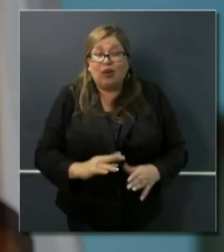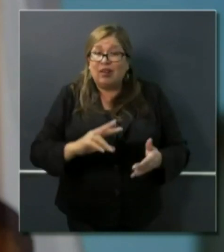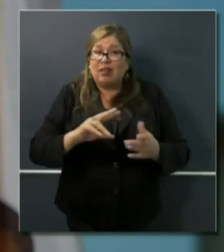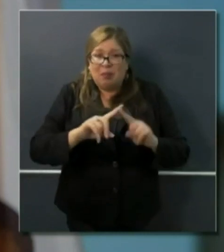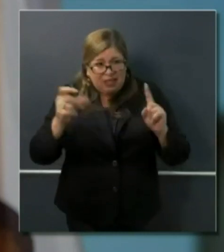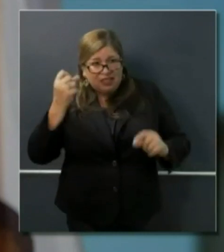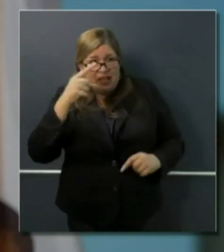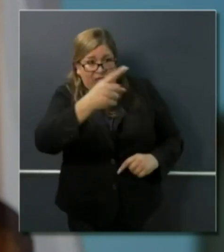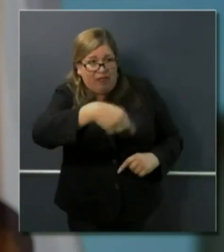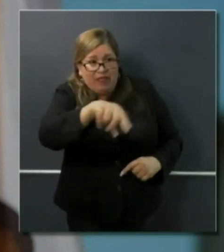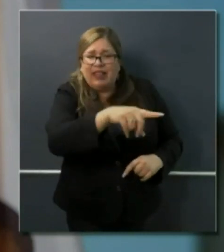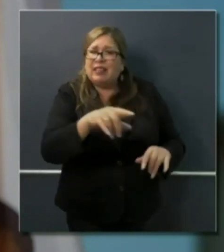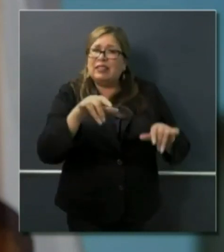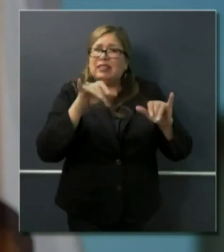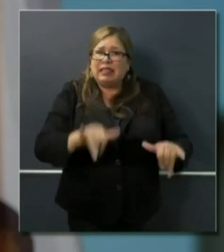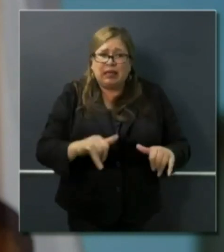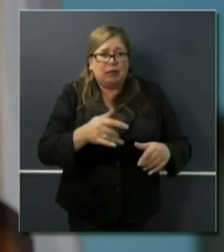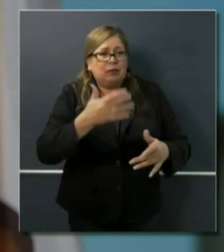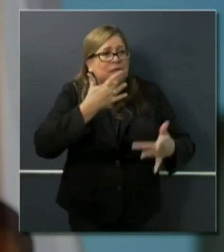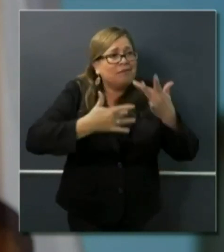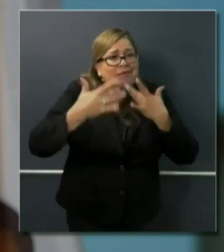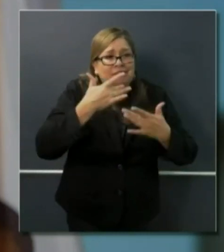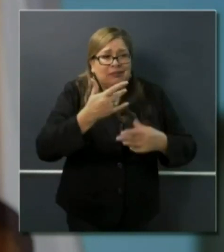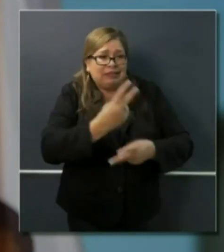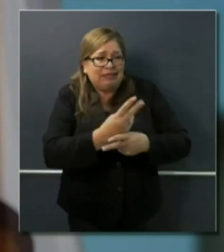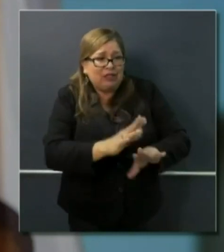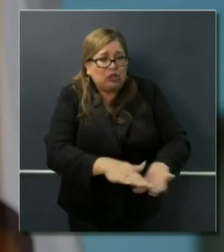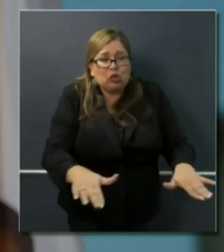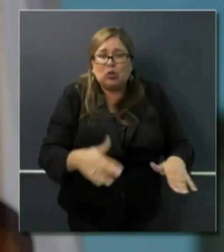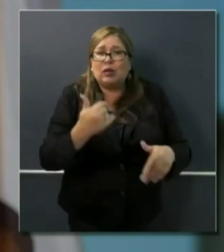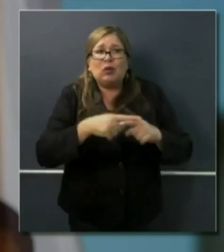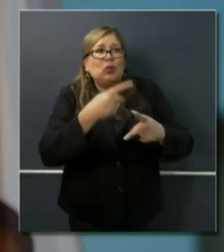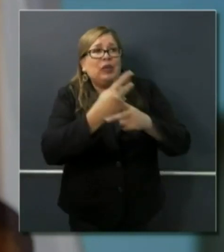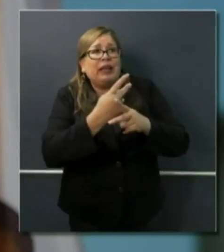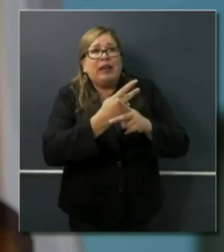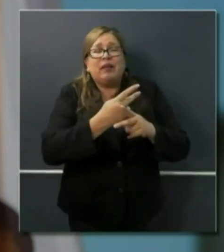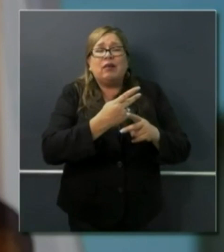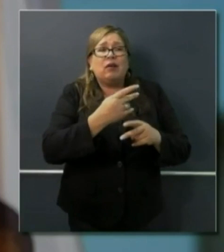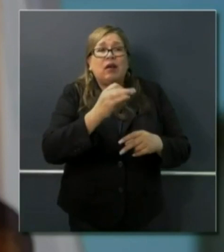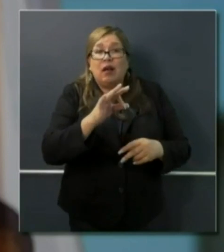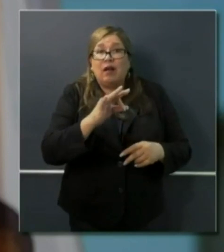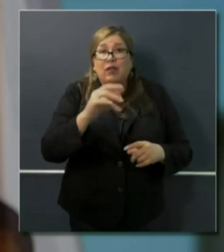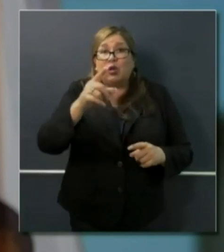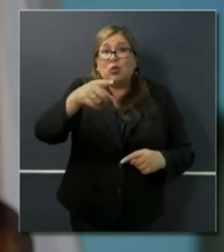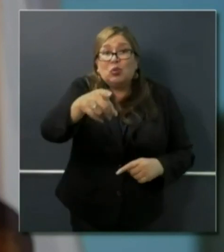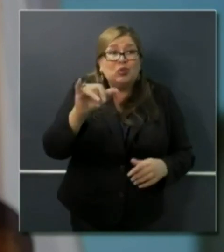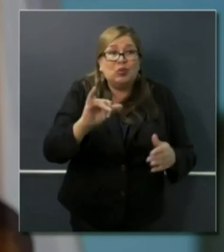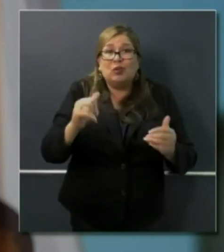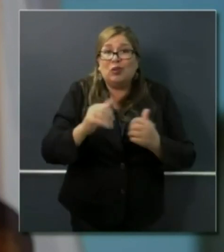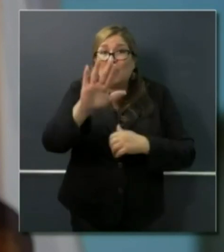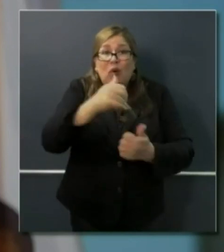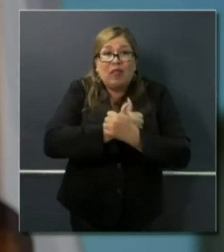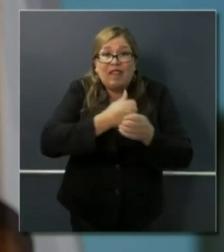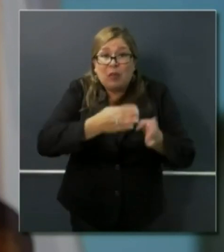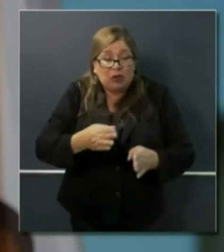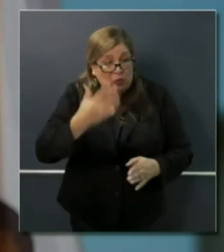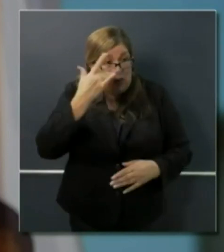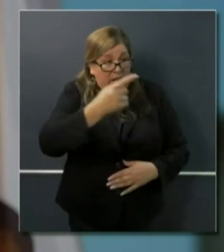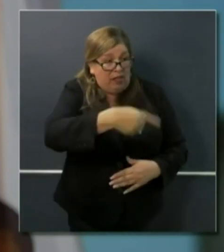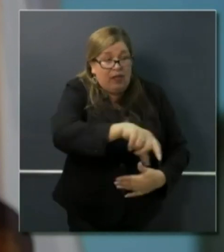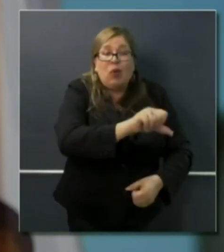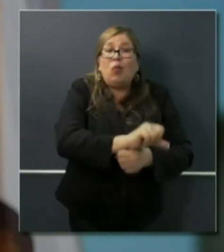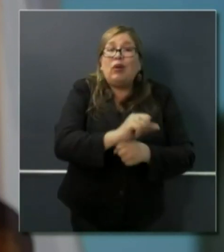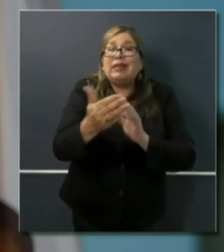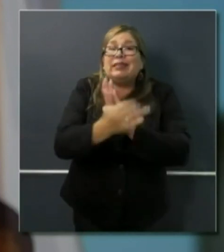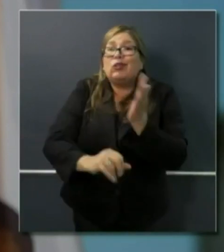taking care of you and your loved ones in skilled nursing facilities, on the job site, making sure your food